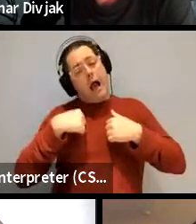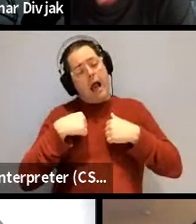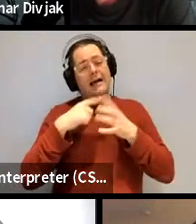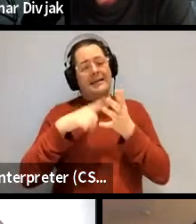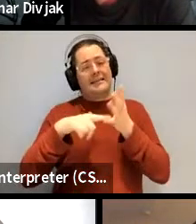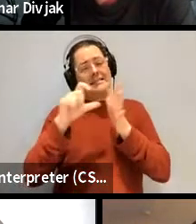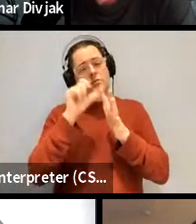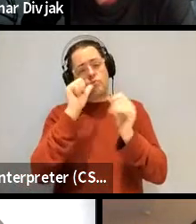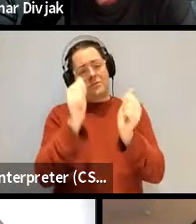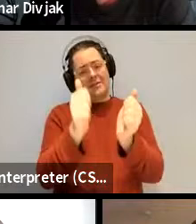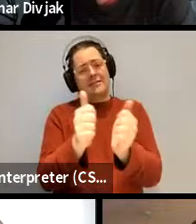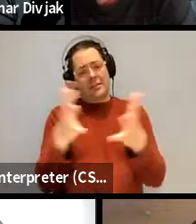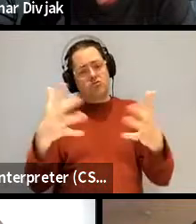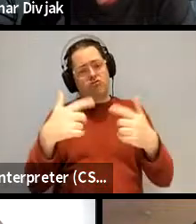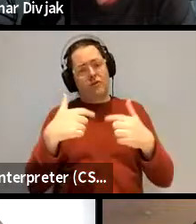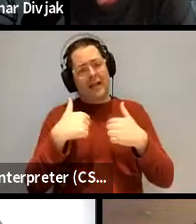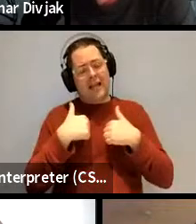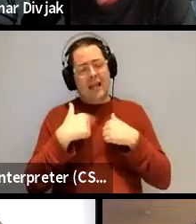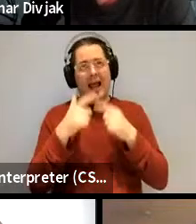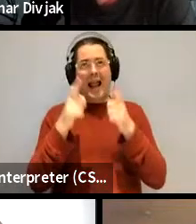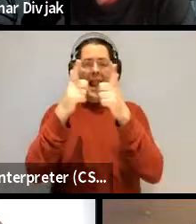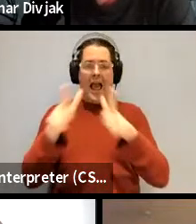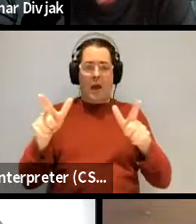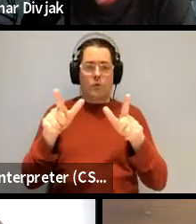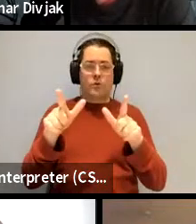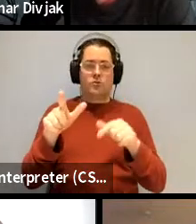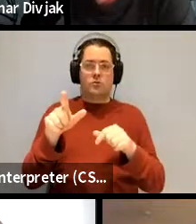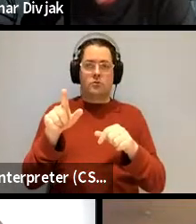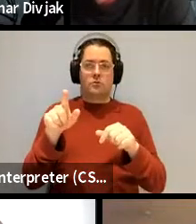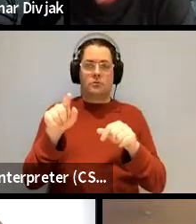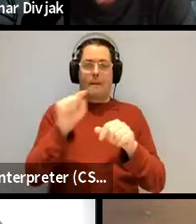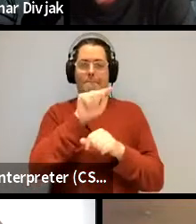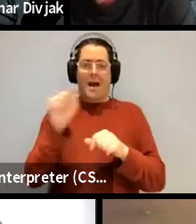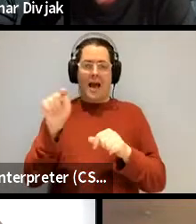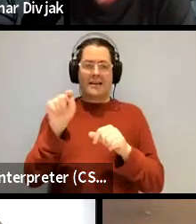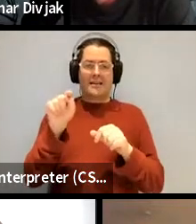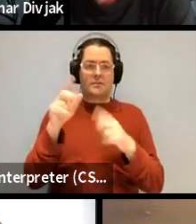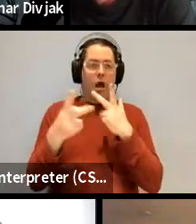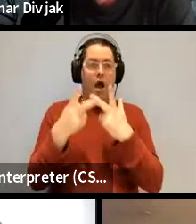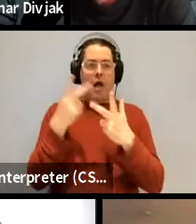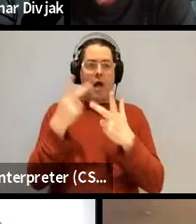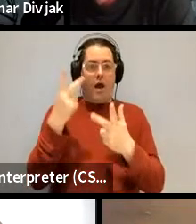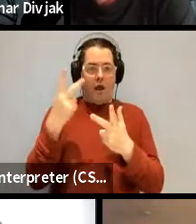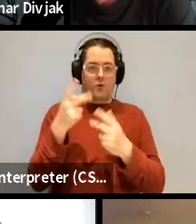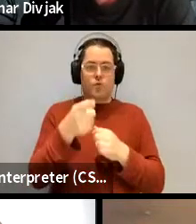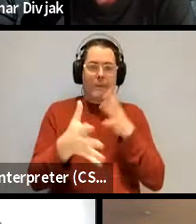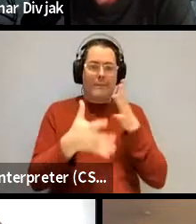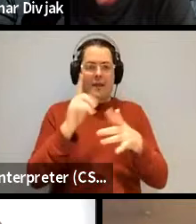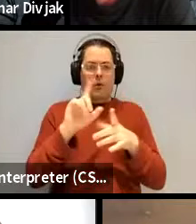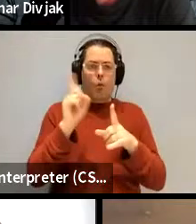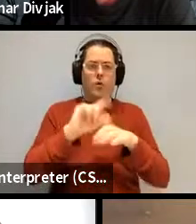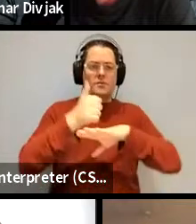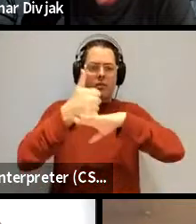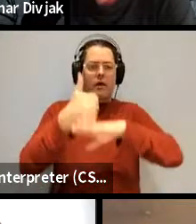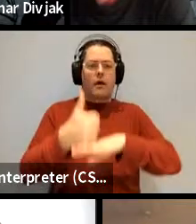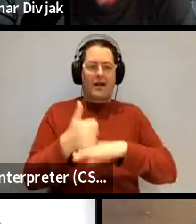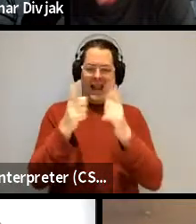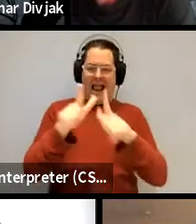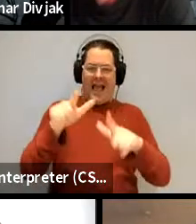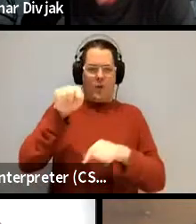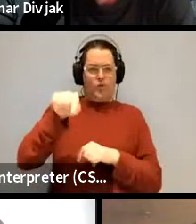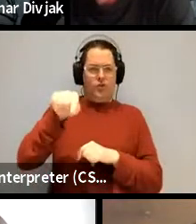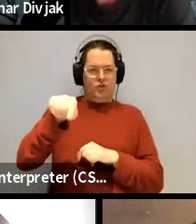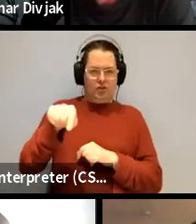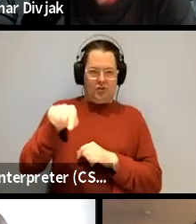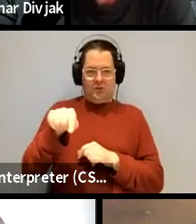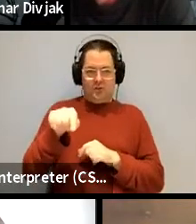basically language minus anything else uh and so you're you're talking about what the baseline is and so but i mean is it like